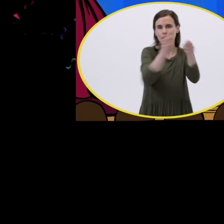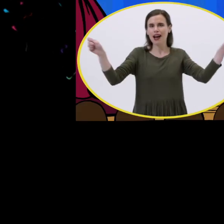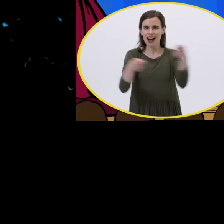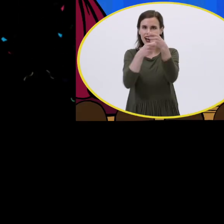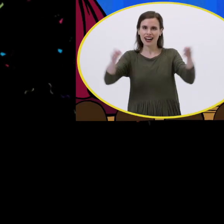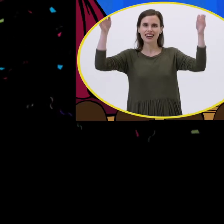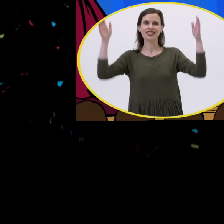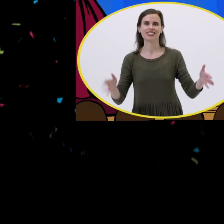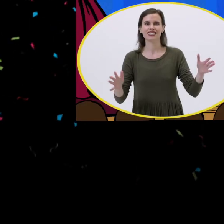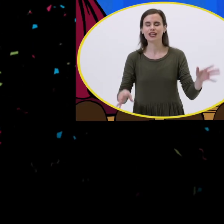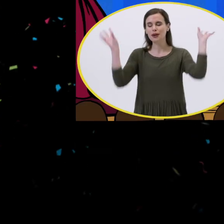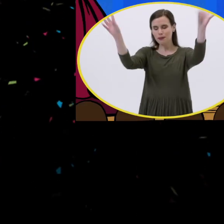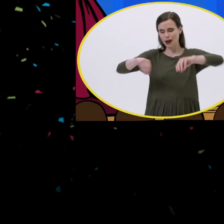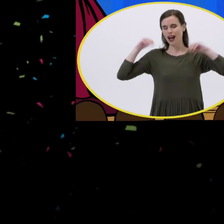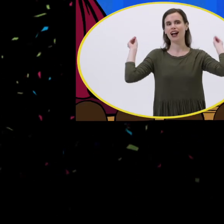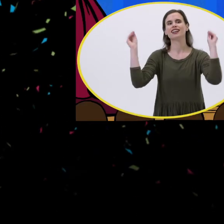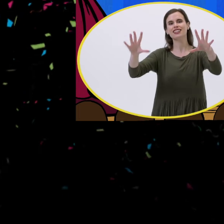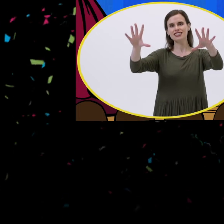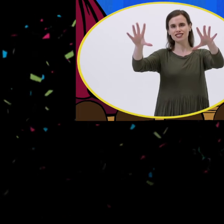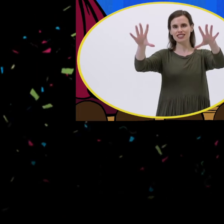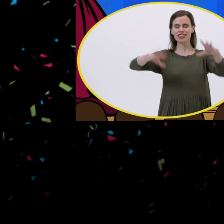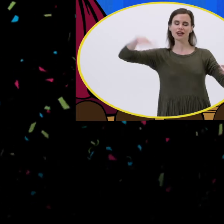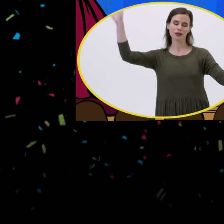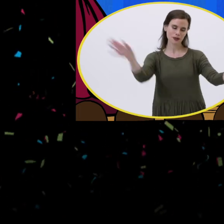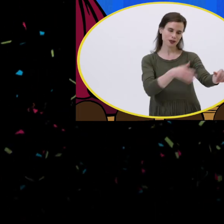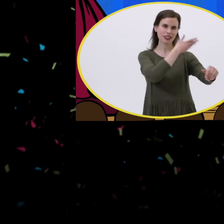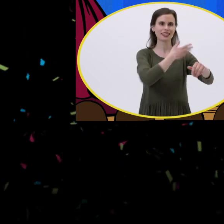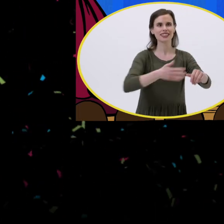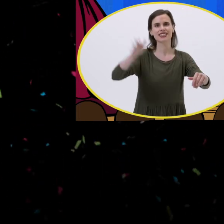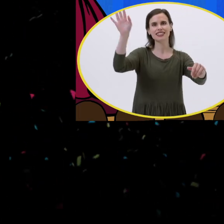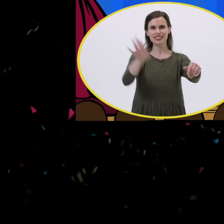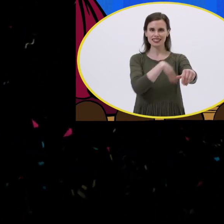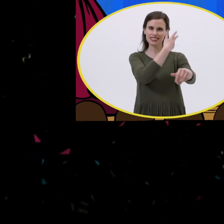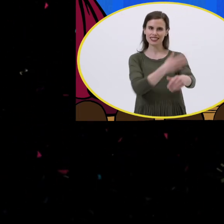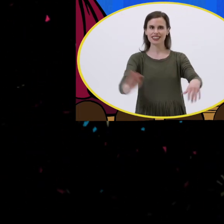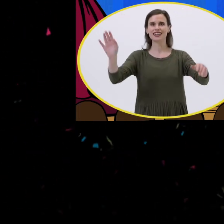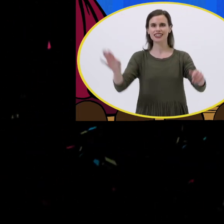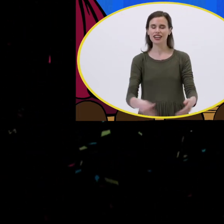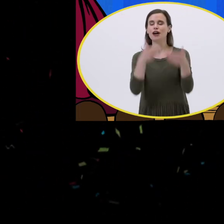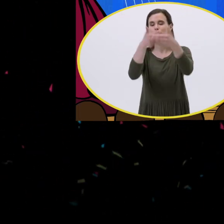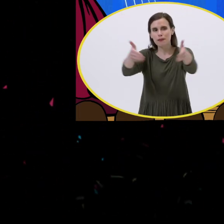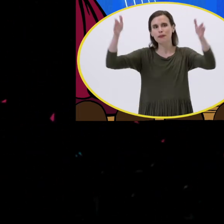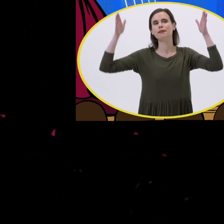Maestro's Magical Music